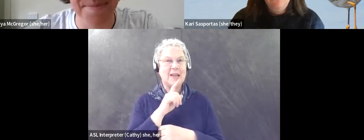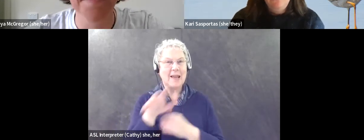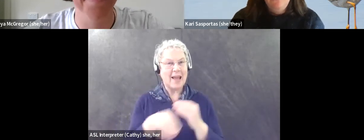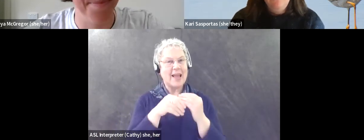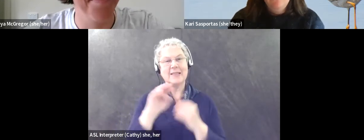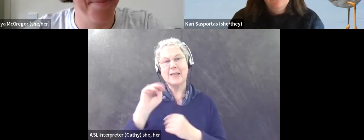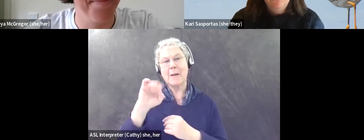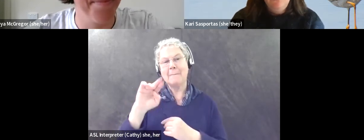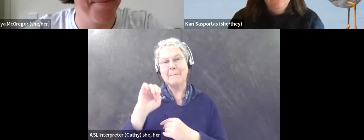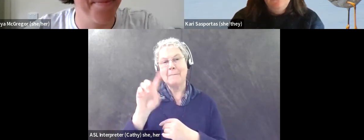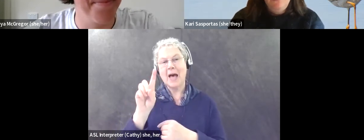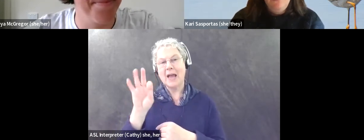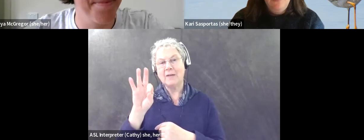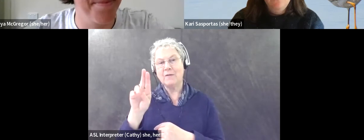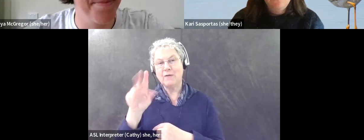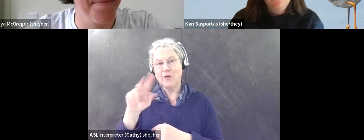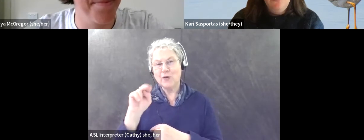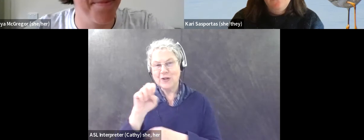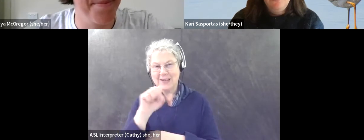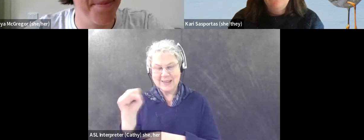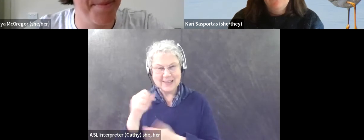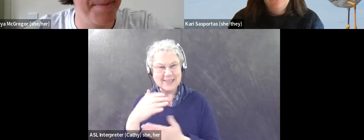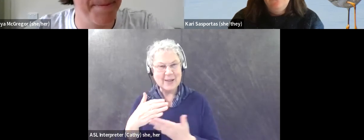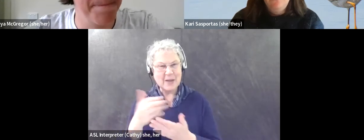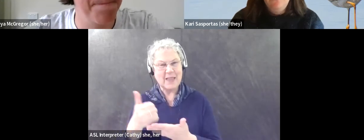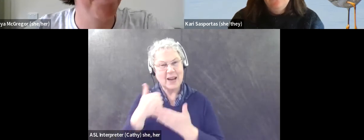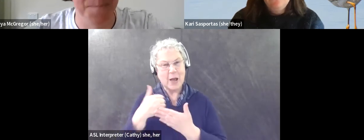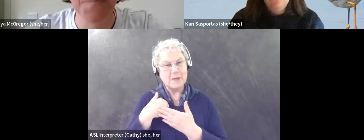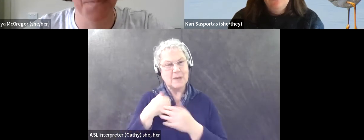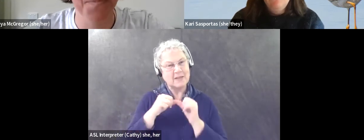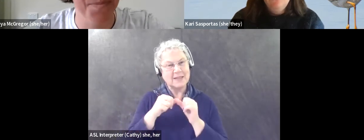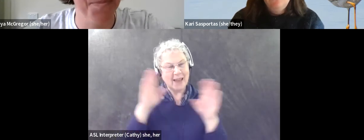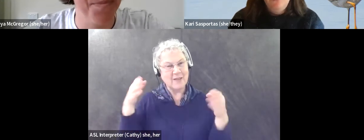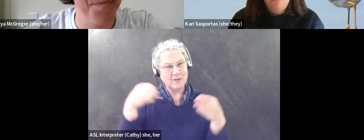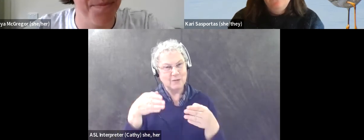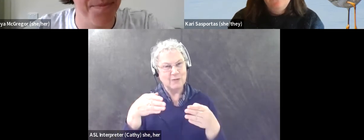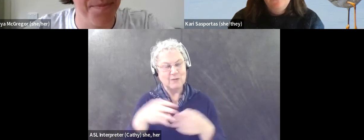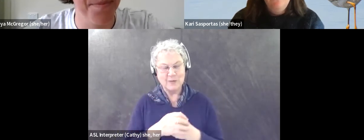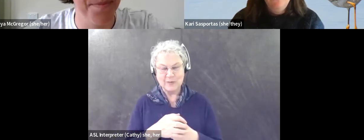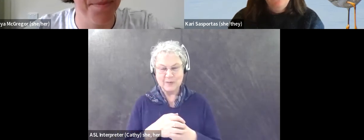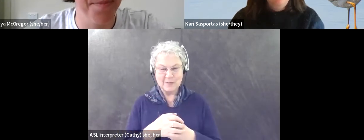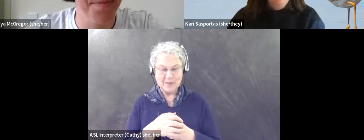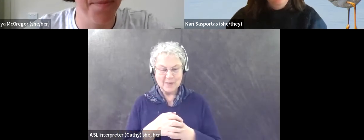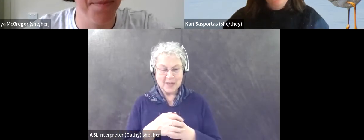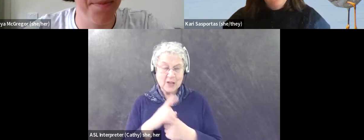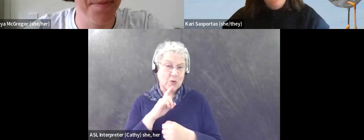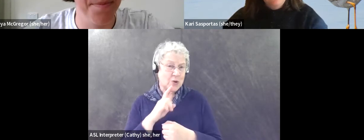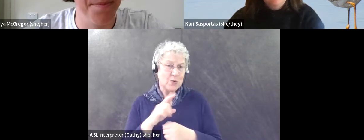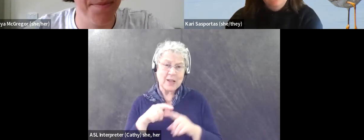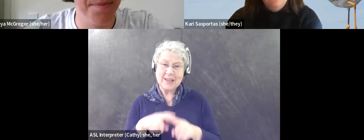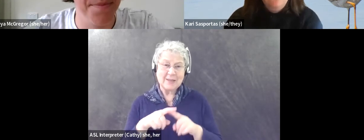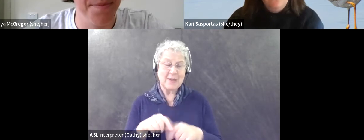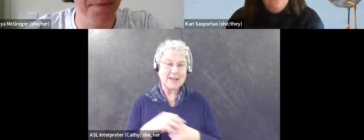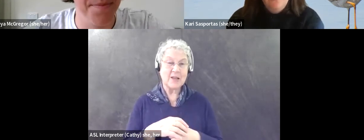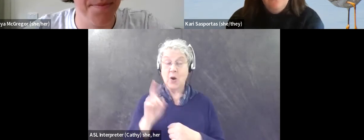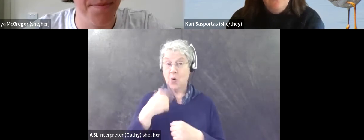um, that really helps me stay grounded so it, really depends, um, where I